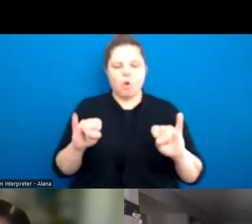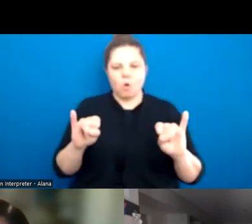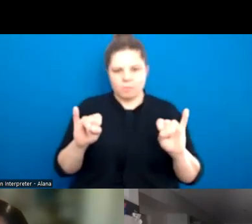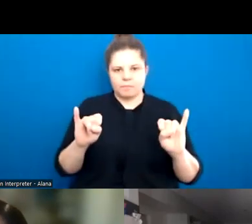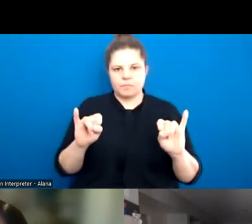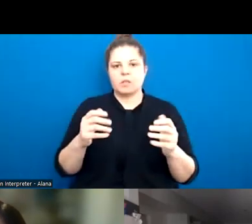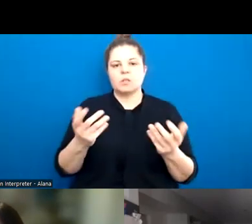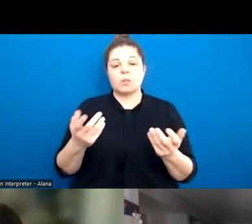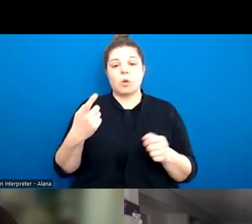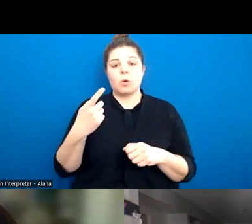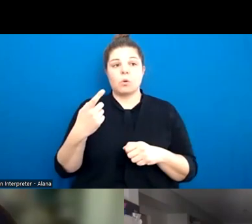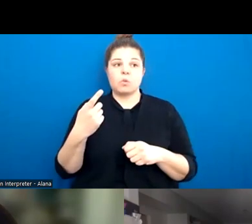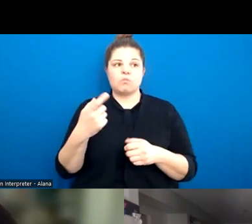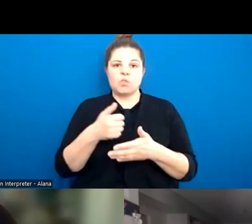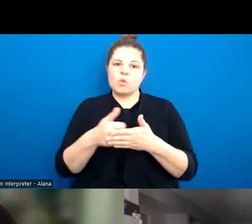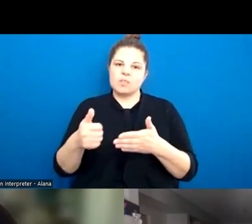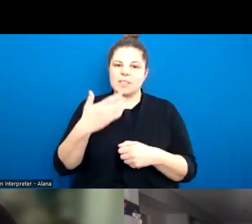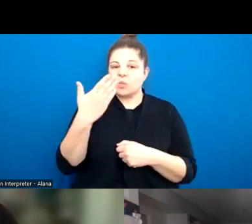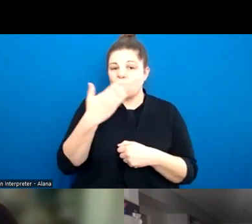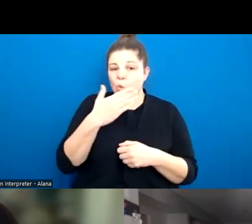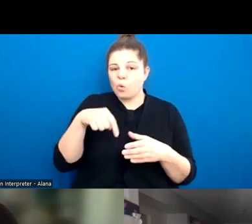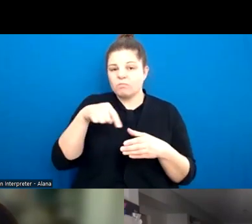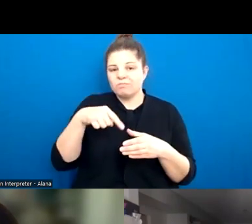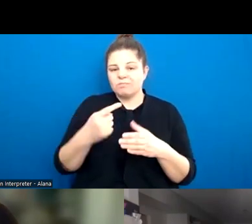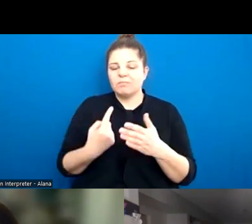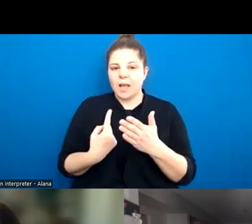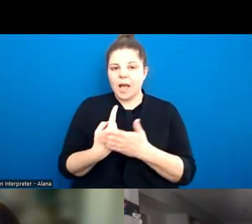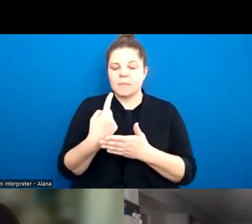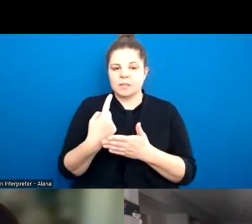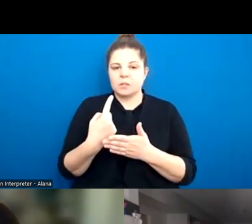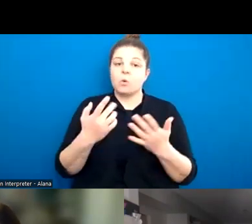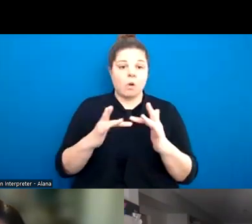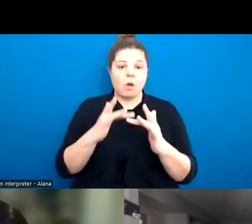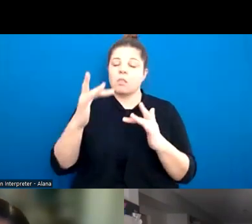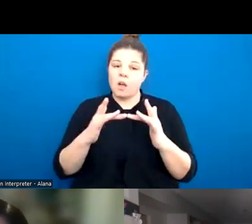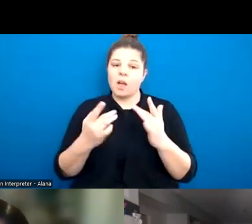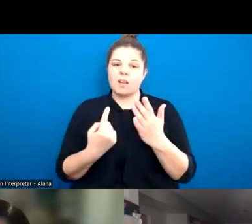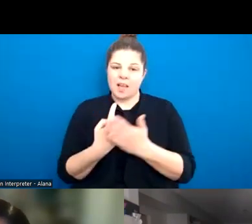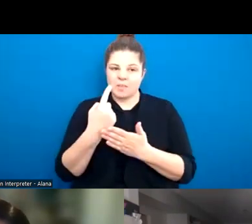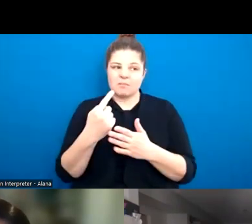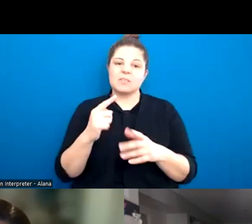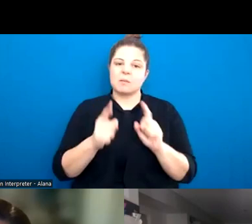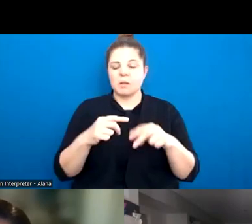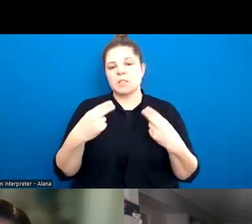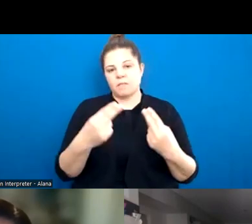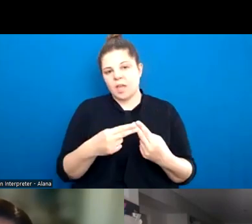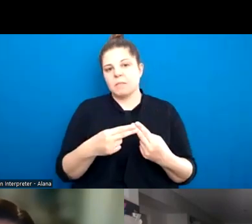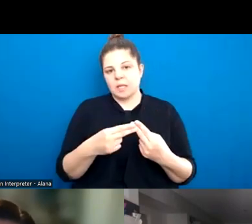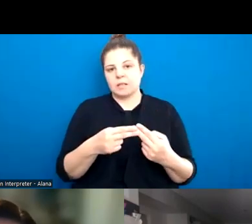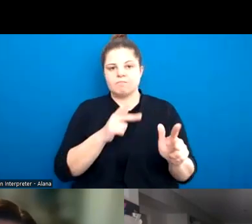proximal environments like school where we're, and online as well, and in families sometimes where